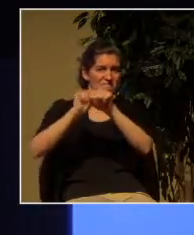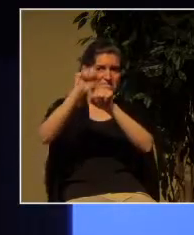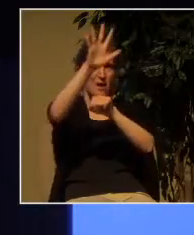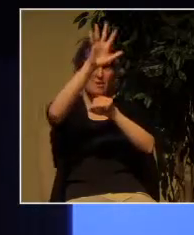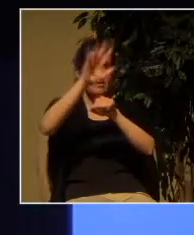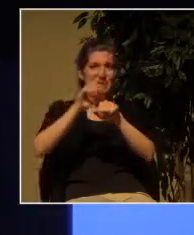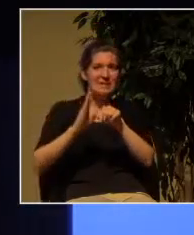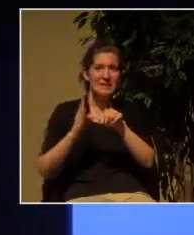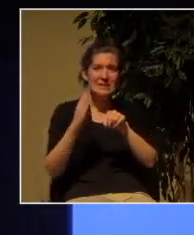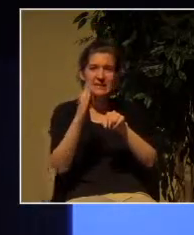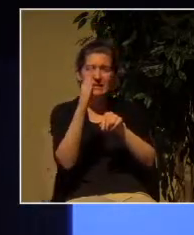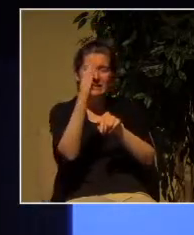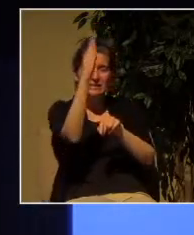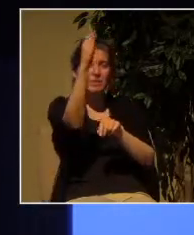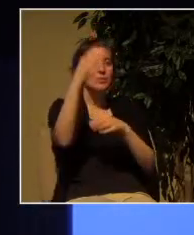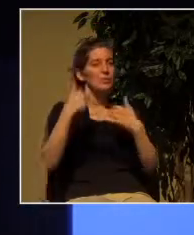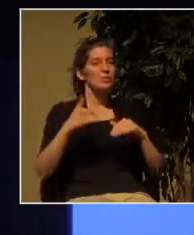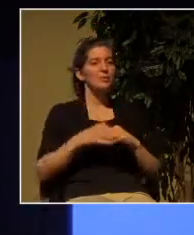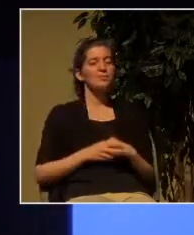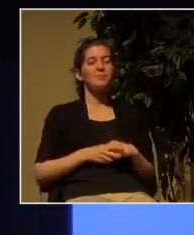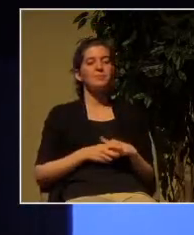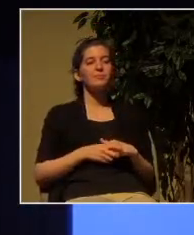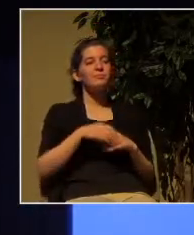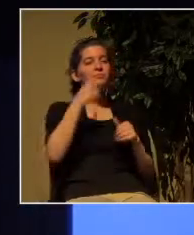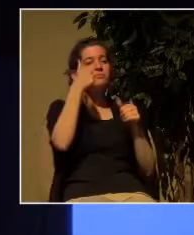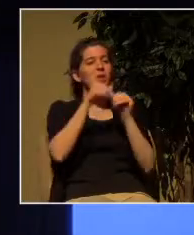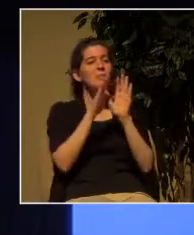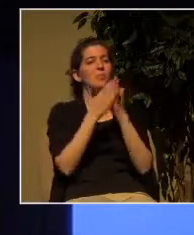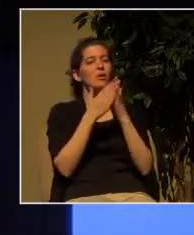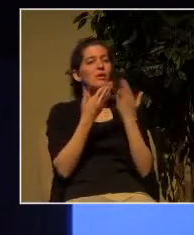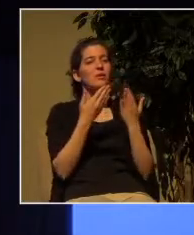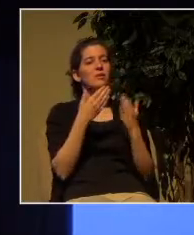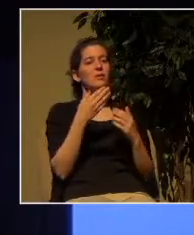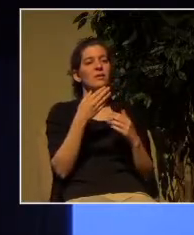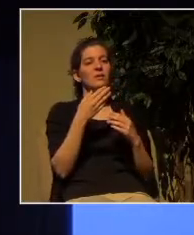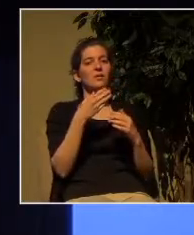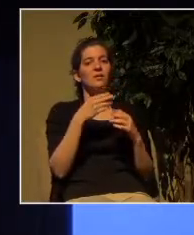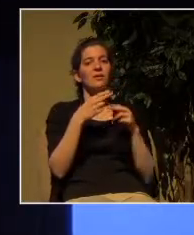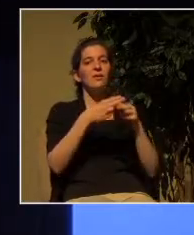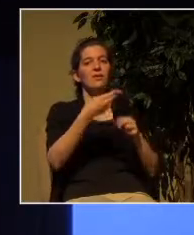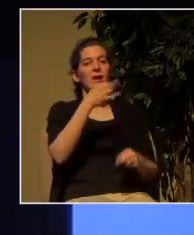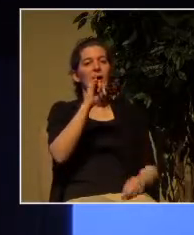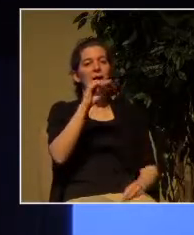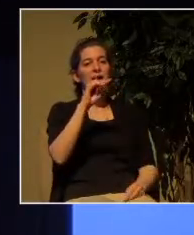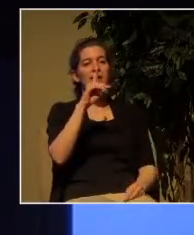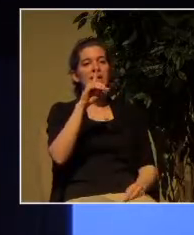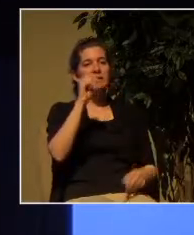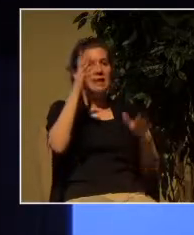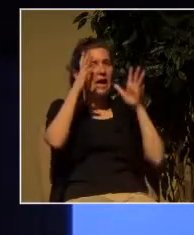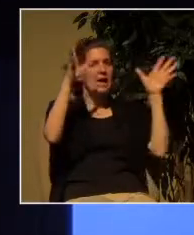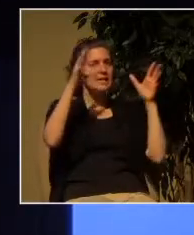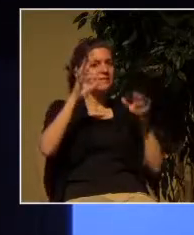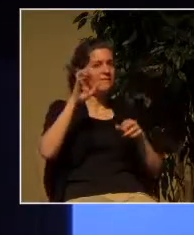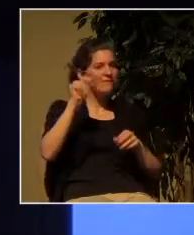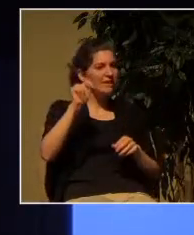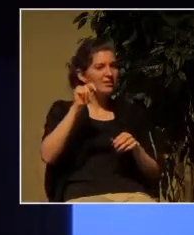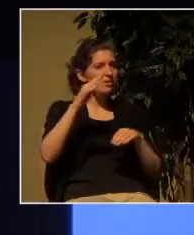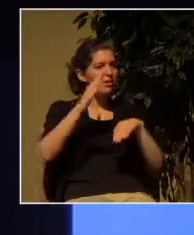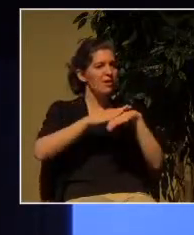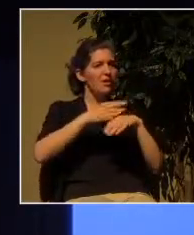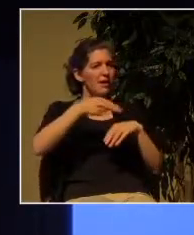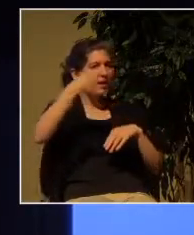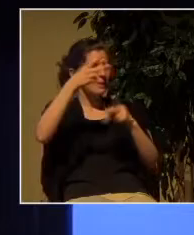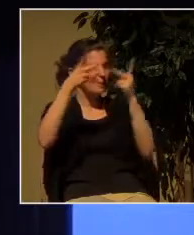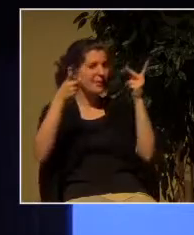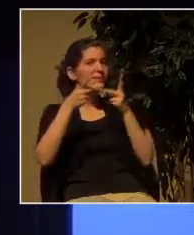Harnard's book Hind's Feet on Hind Places if you've ever read it or Pilgrim's Progress you meet